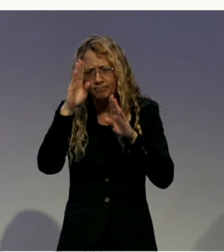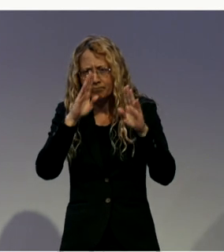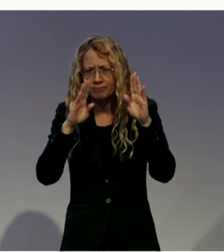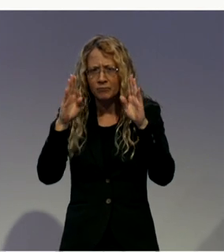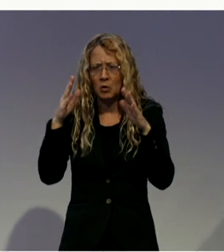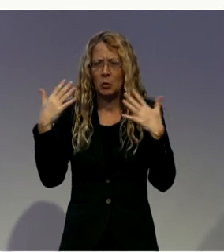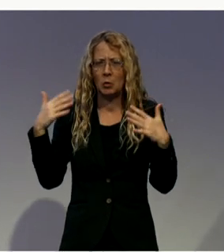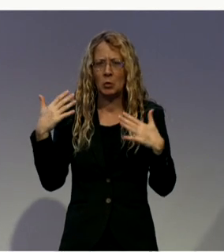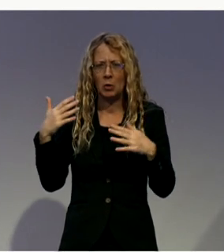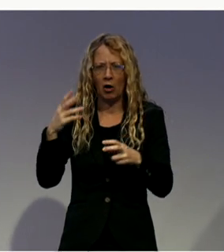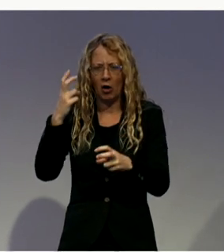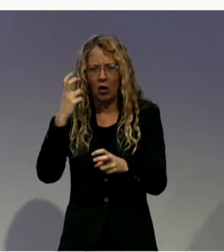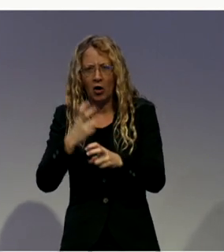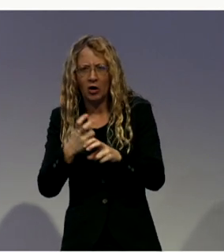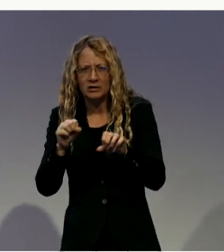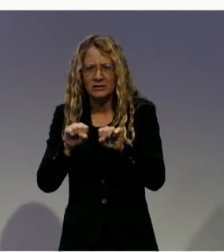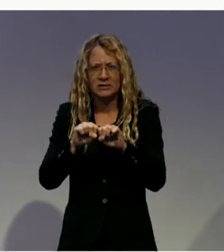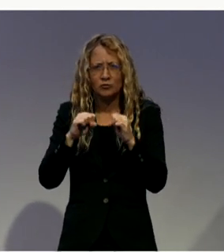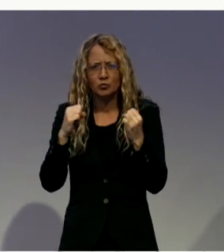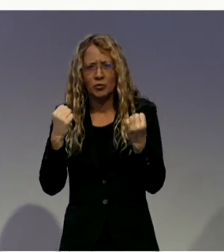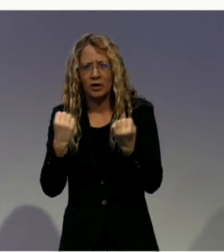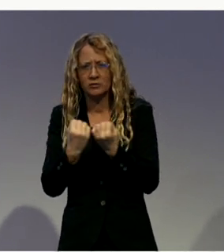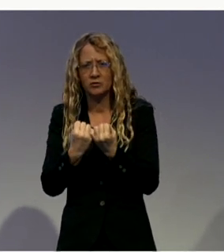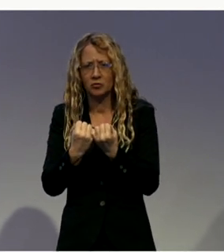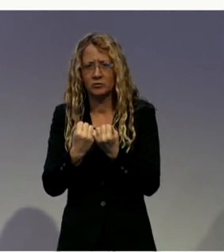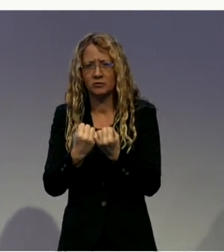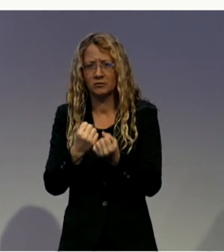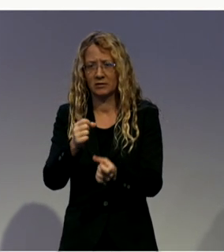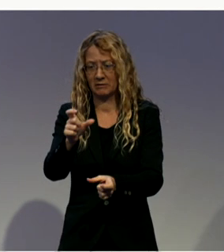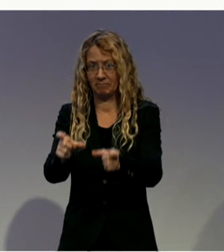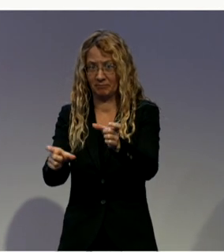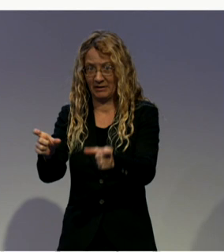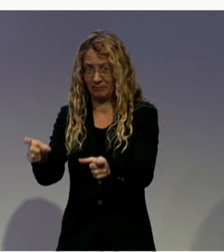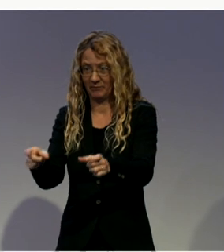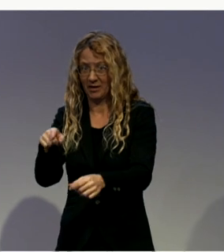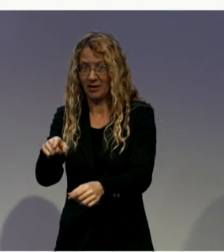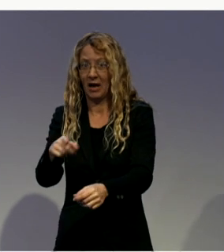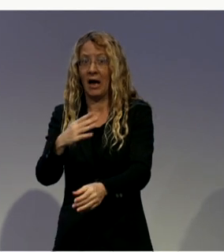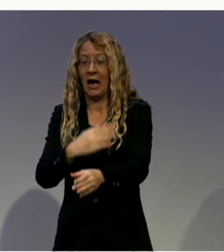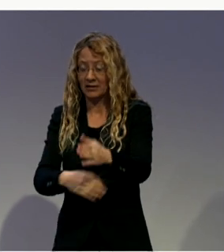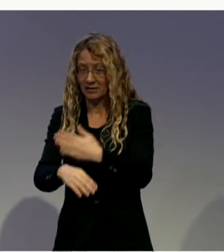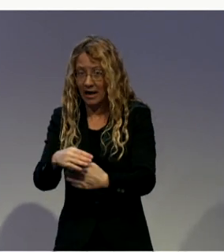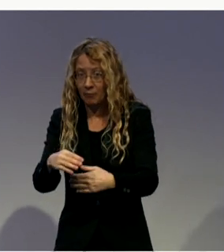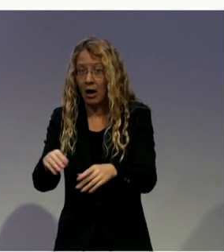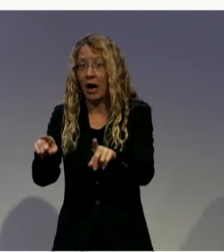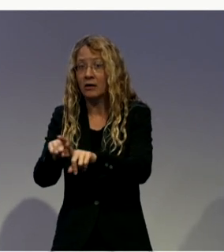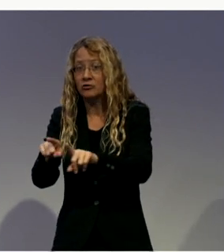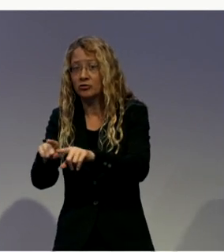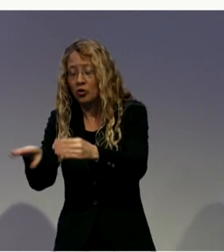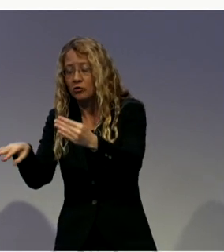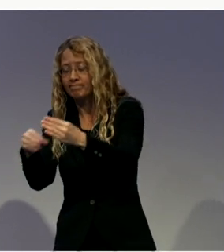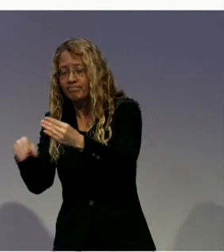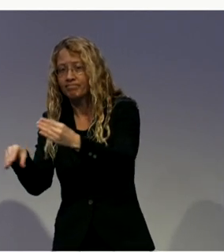to multiple or aggravated forms of discrimination on the basis of race, colour,